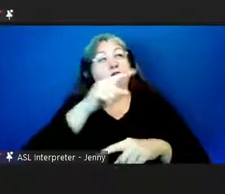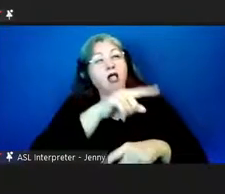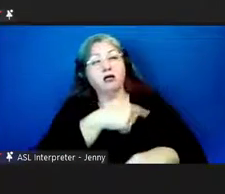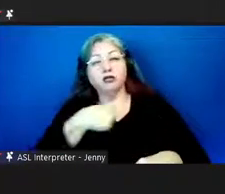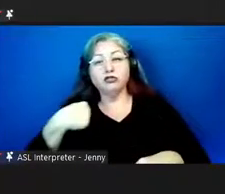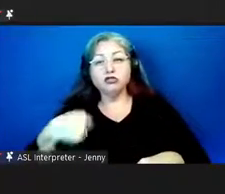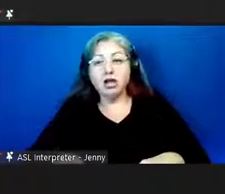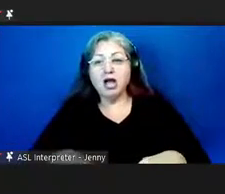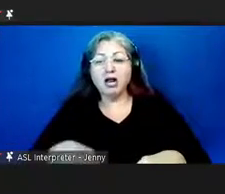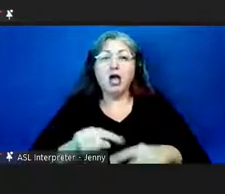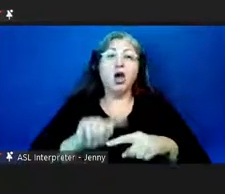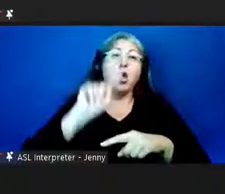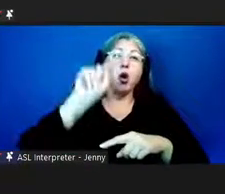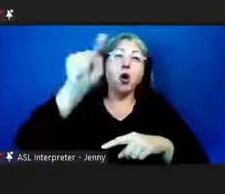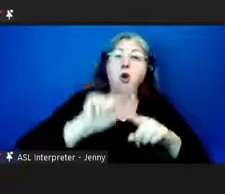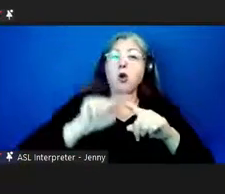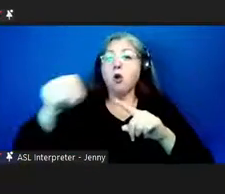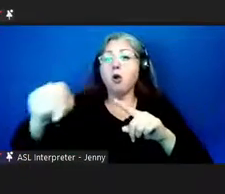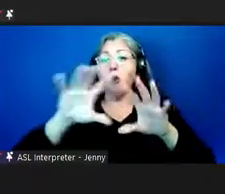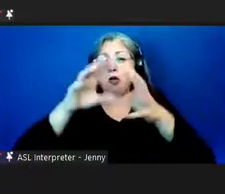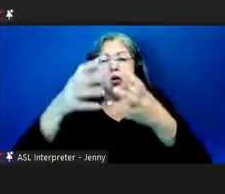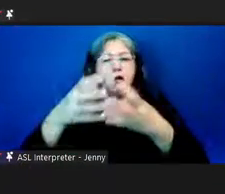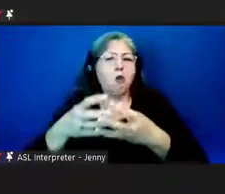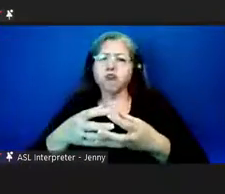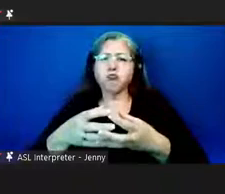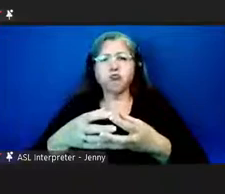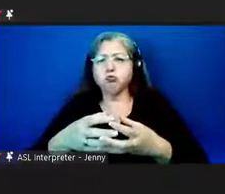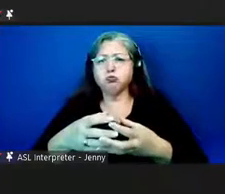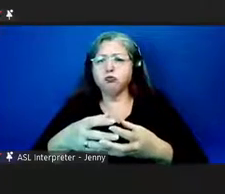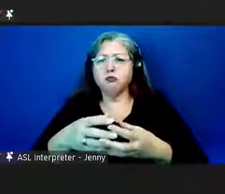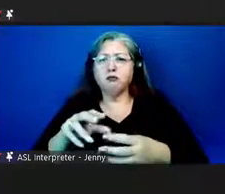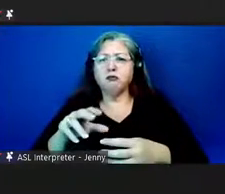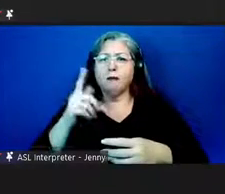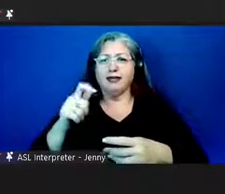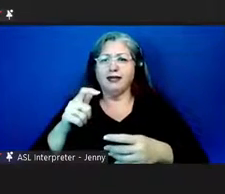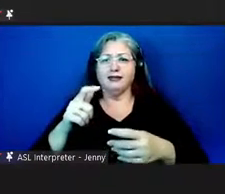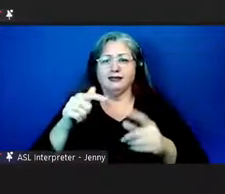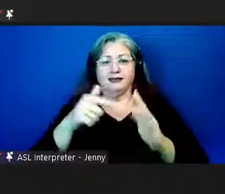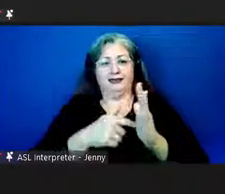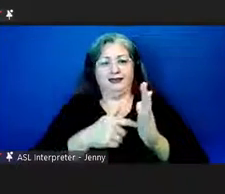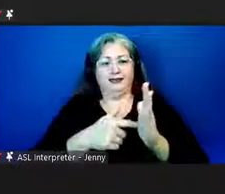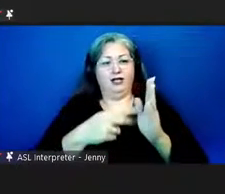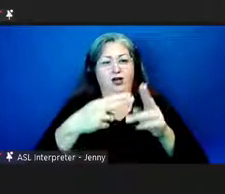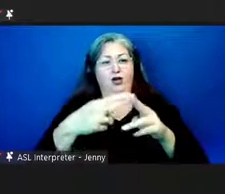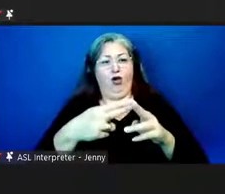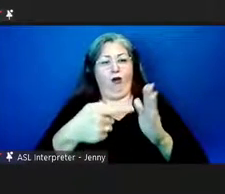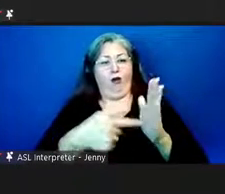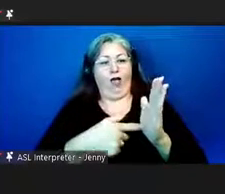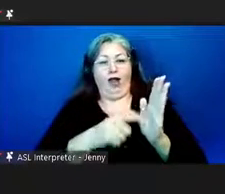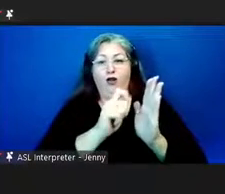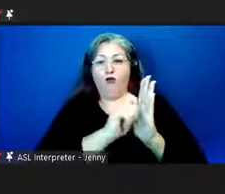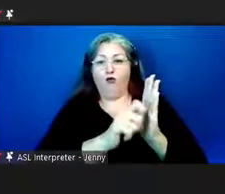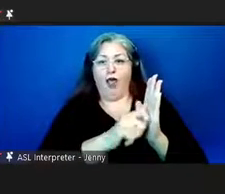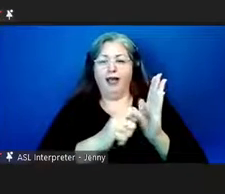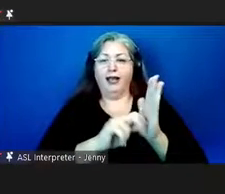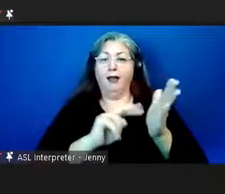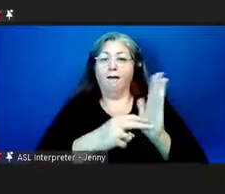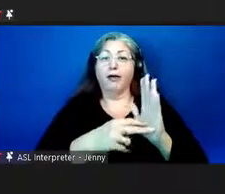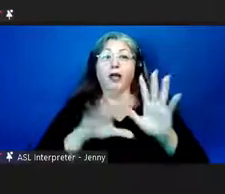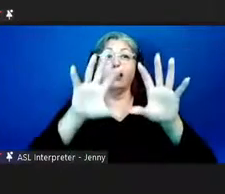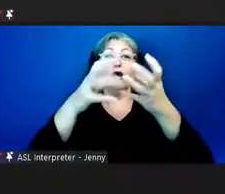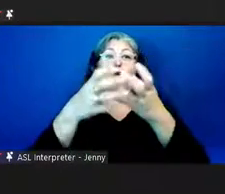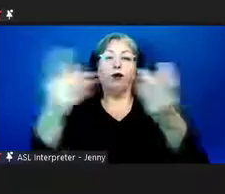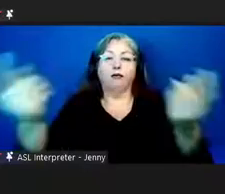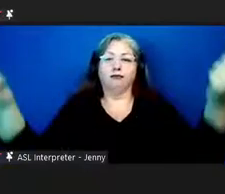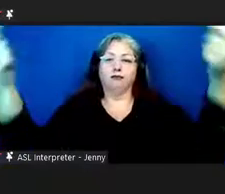to any part of the world because this magical thing called writing brought the world to us as